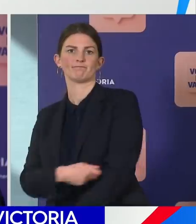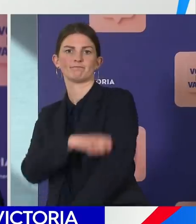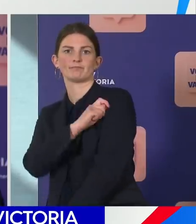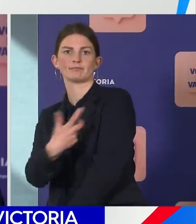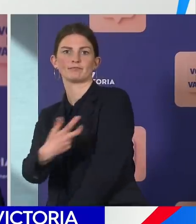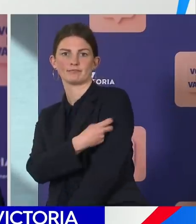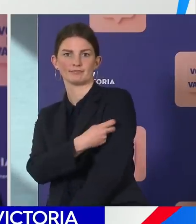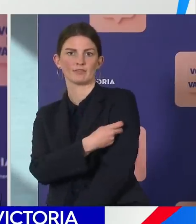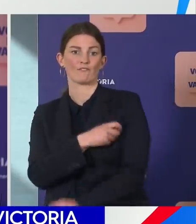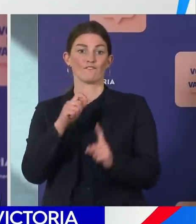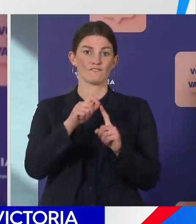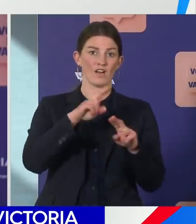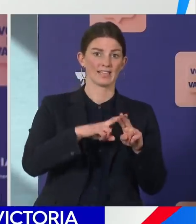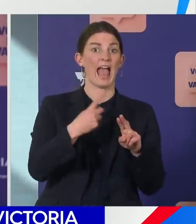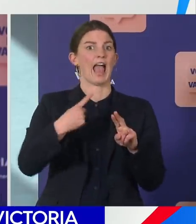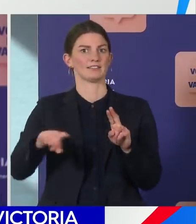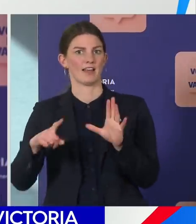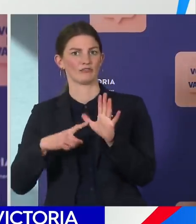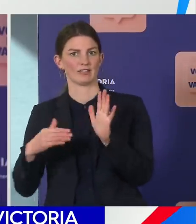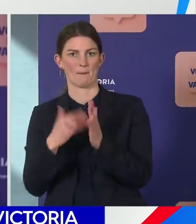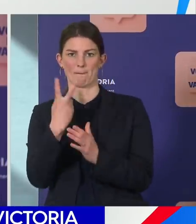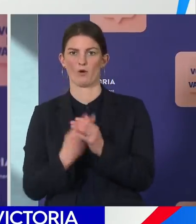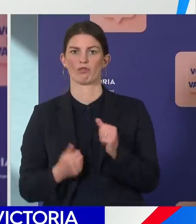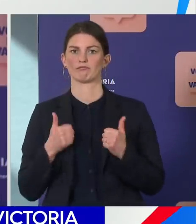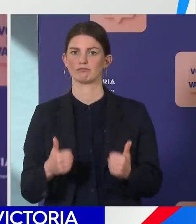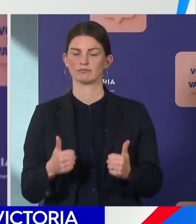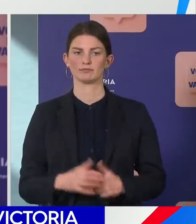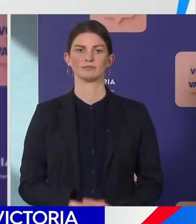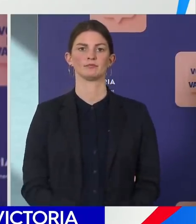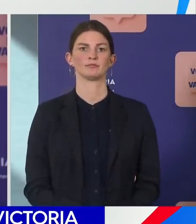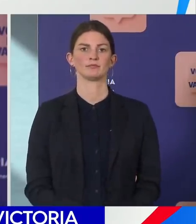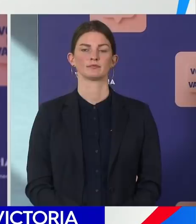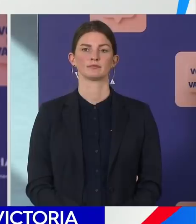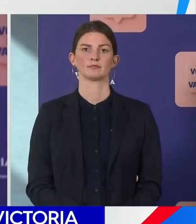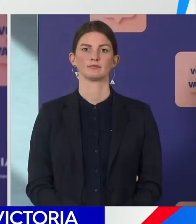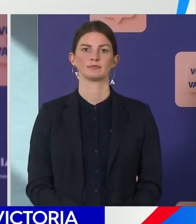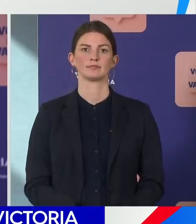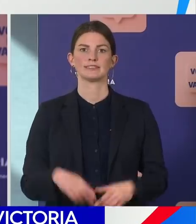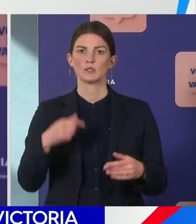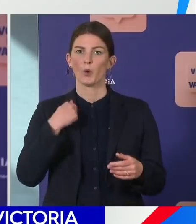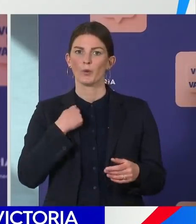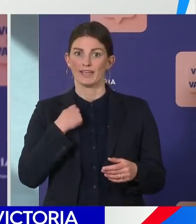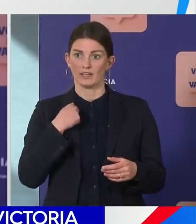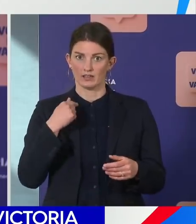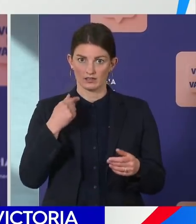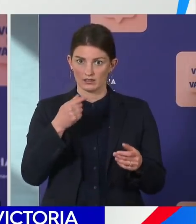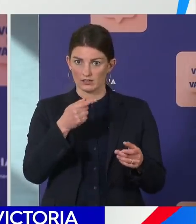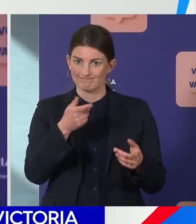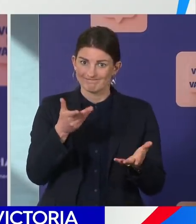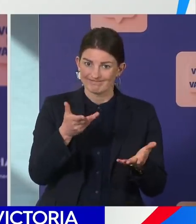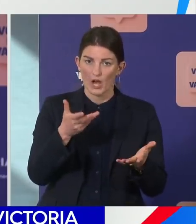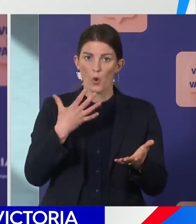And the thing that continues to hold us back in meeting those huge levels demand is supply.